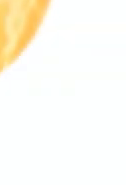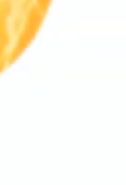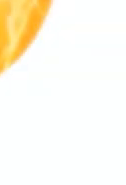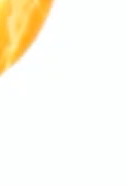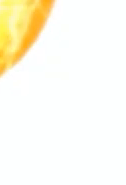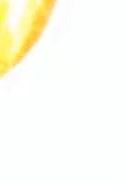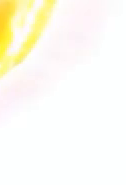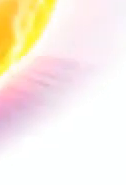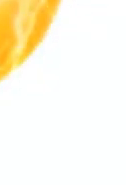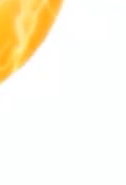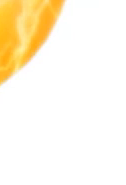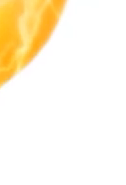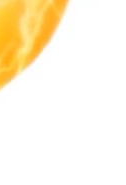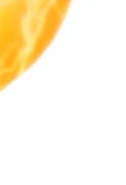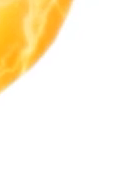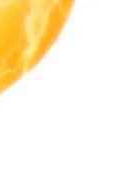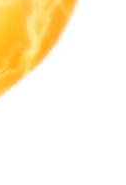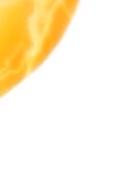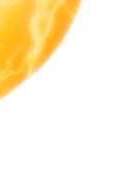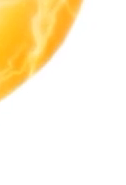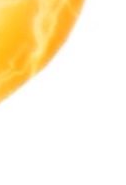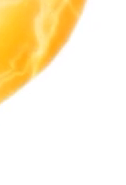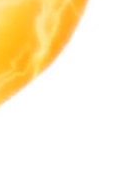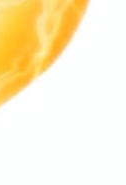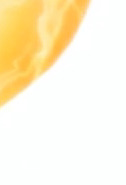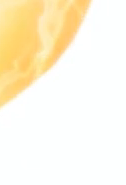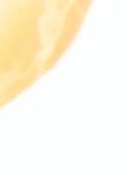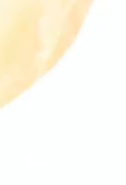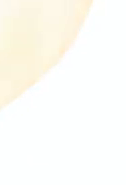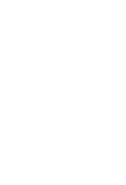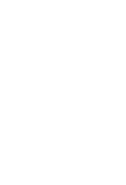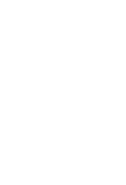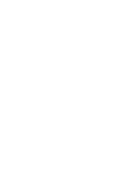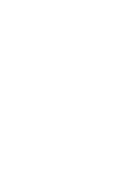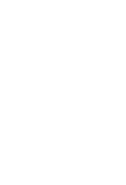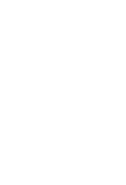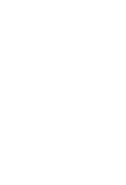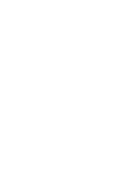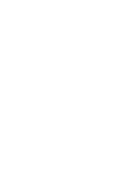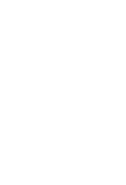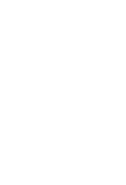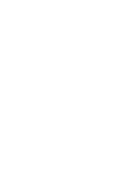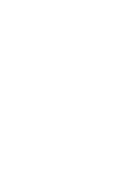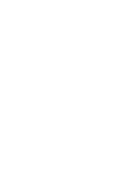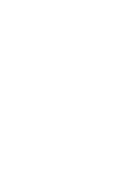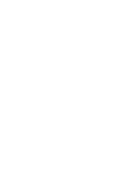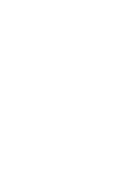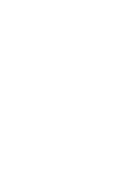for losers. You